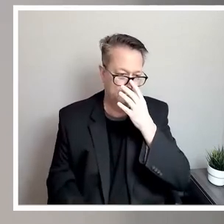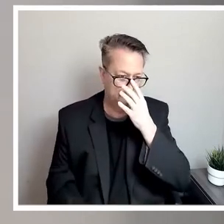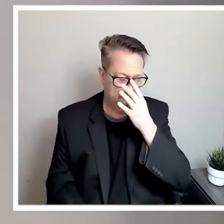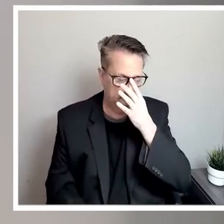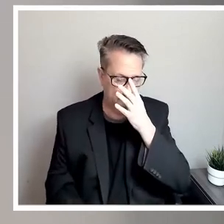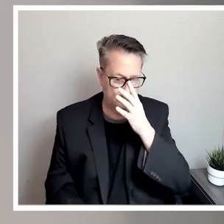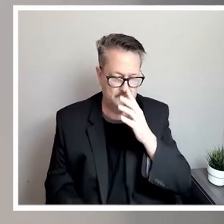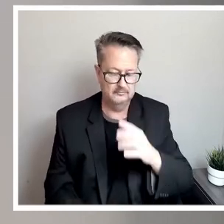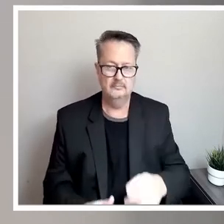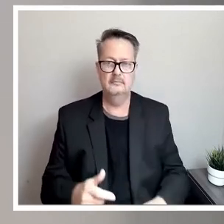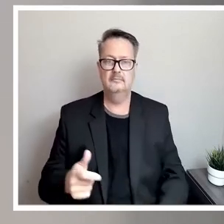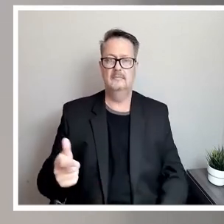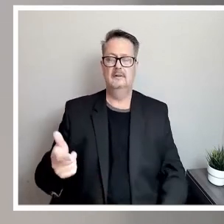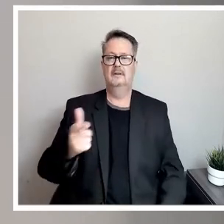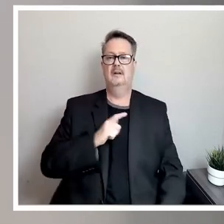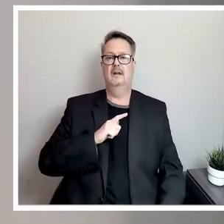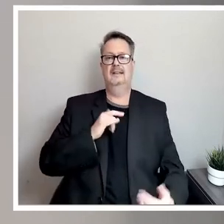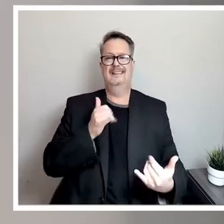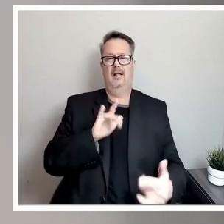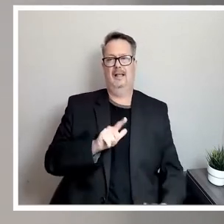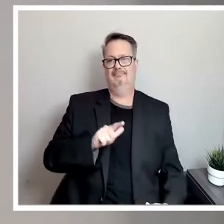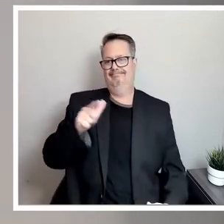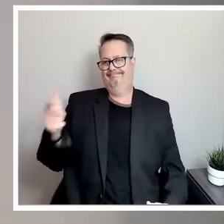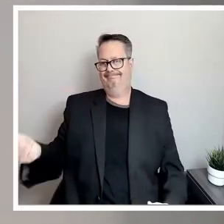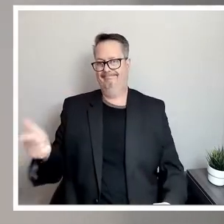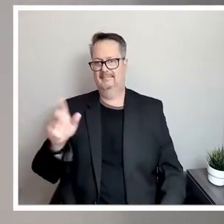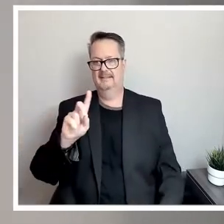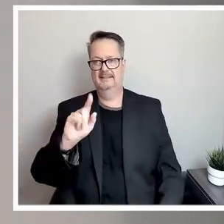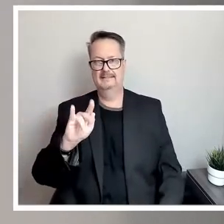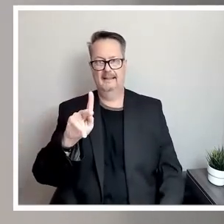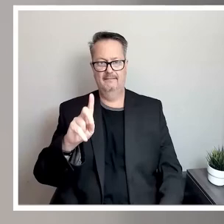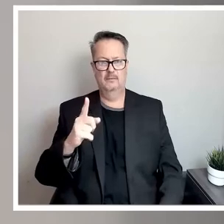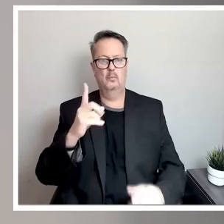I would like to turn it back over to David. We have one more virtual speaker.